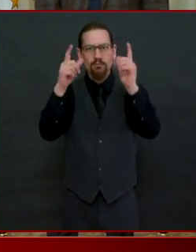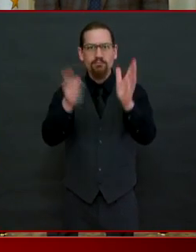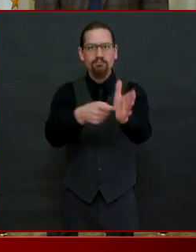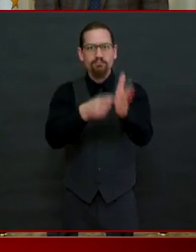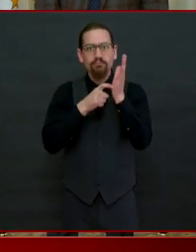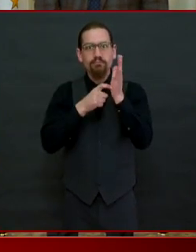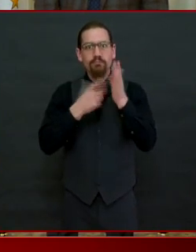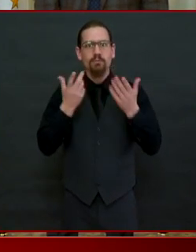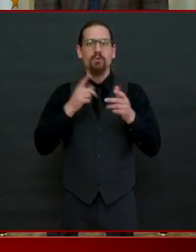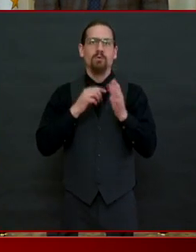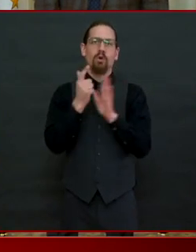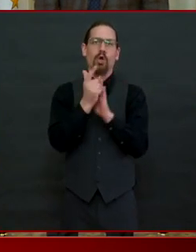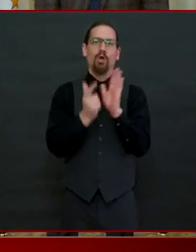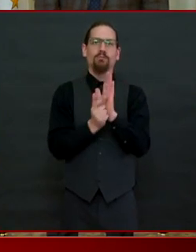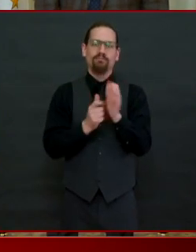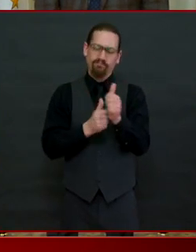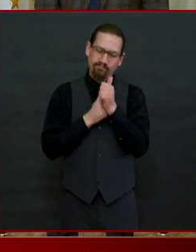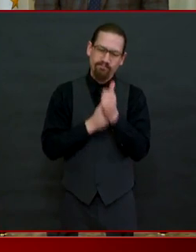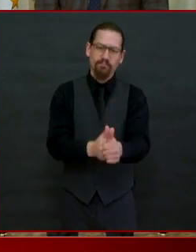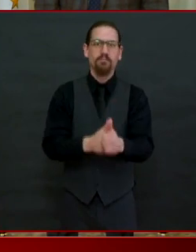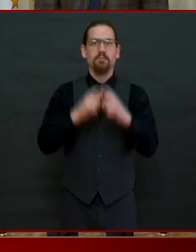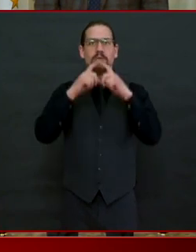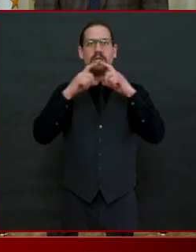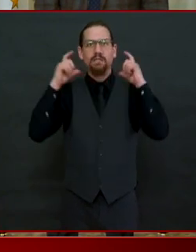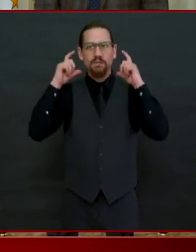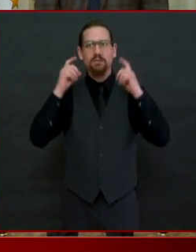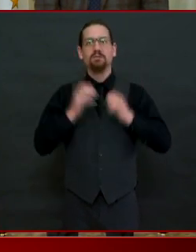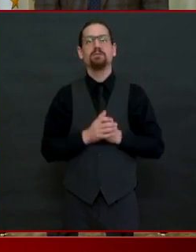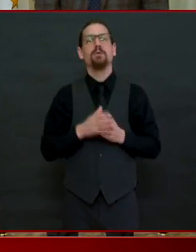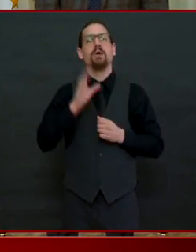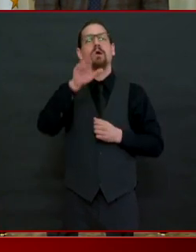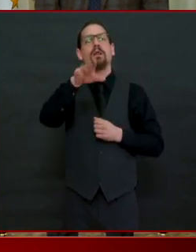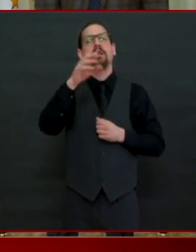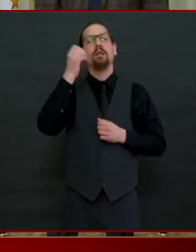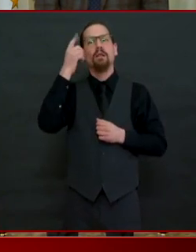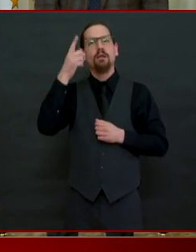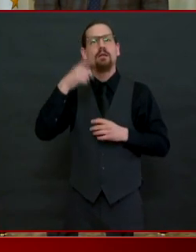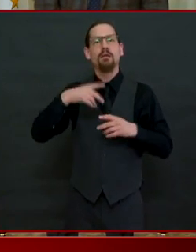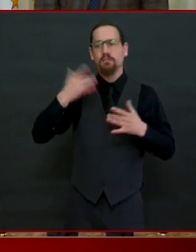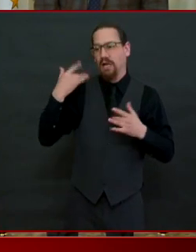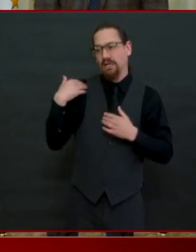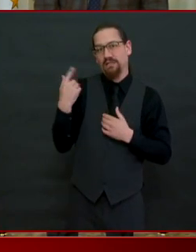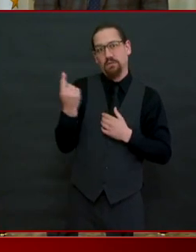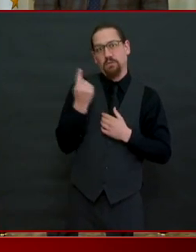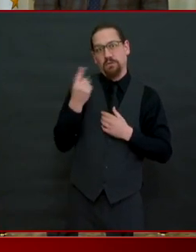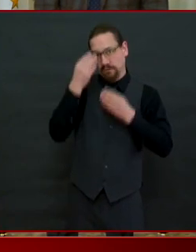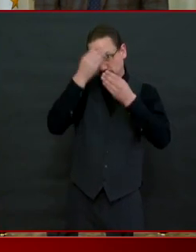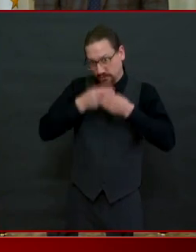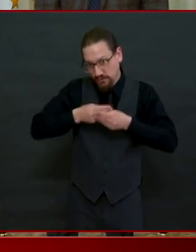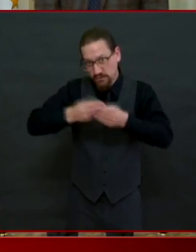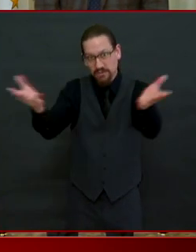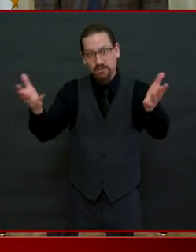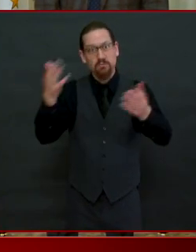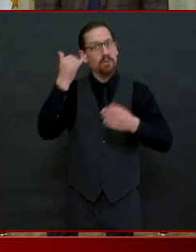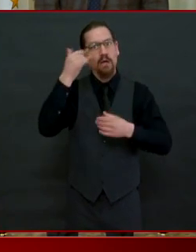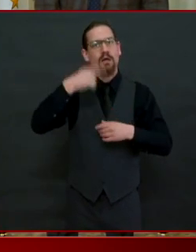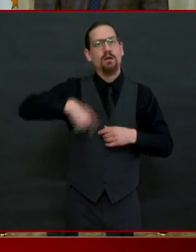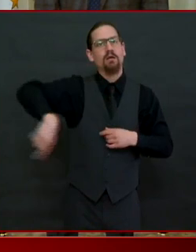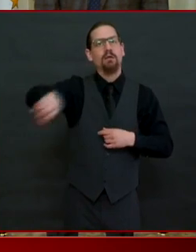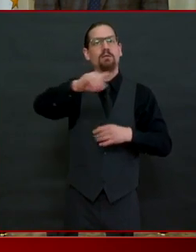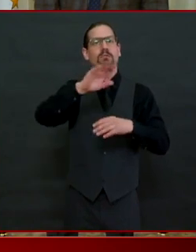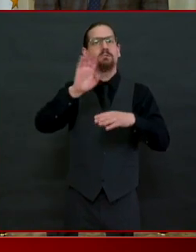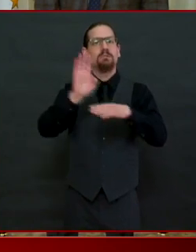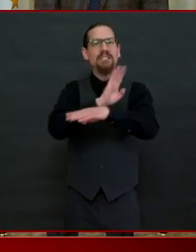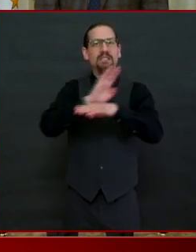us and i wanted to get give everyone a few days to get yourselves organized and in a position to be able to